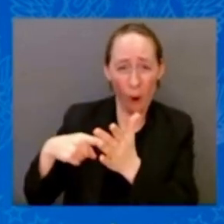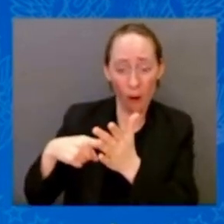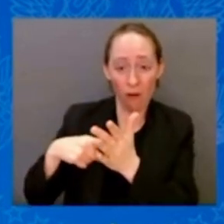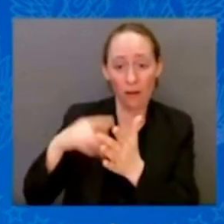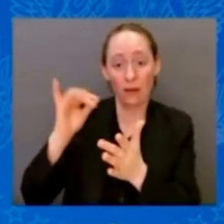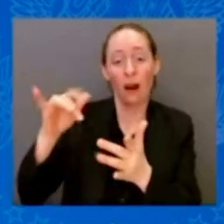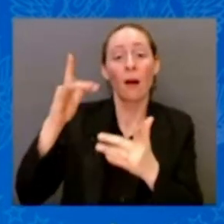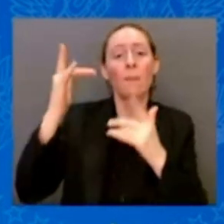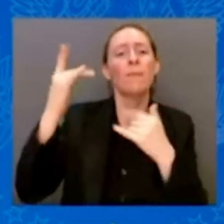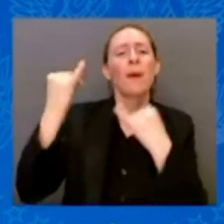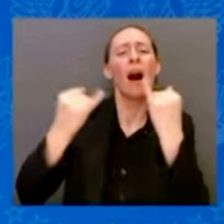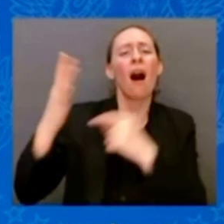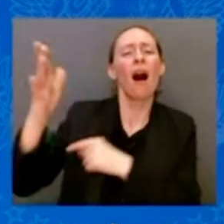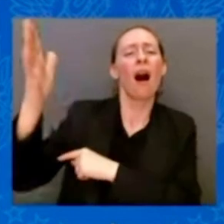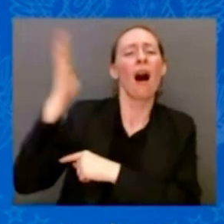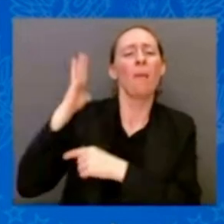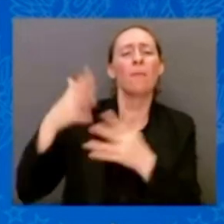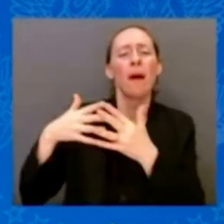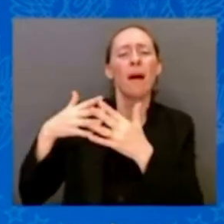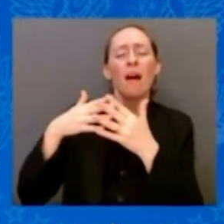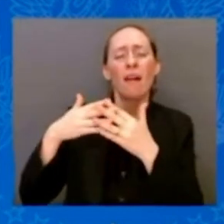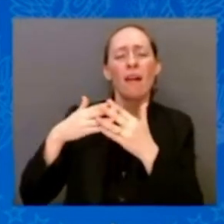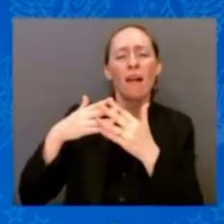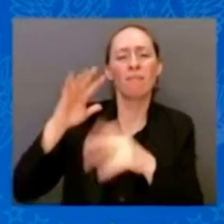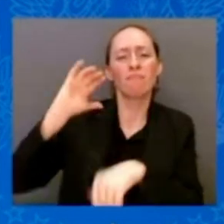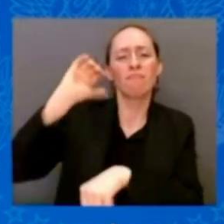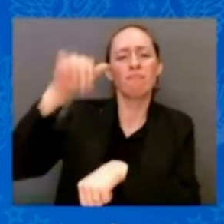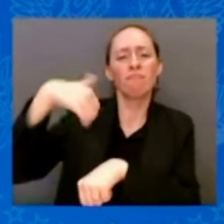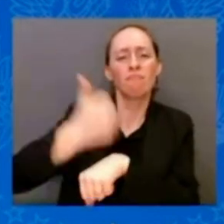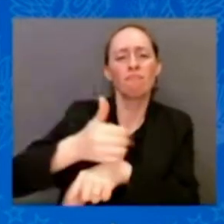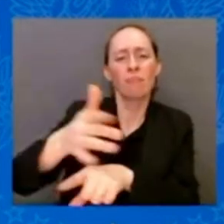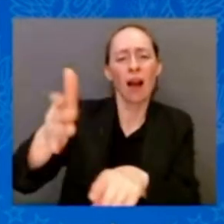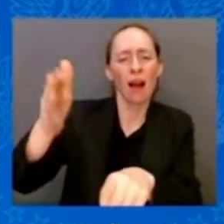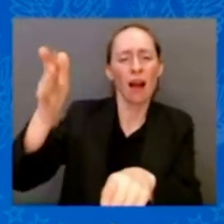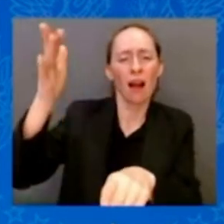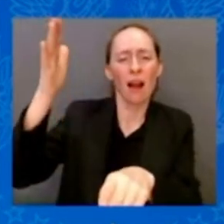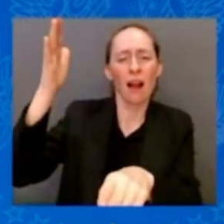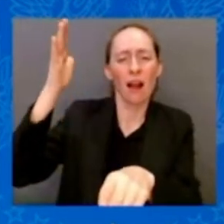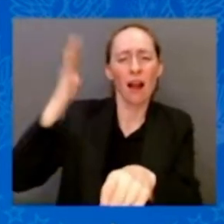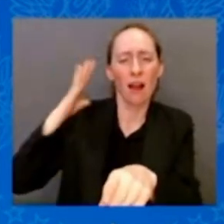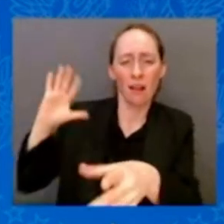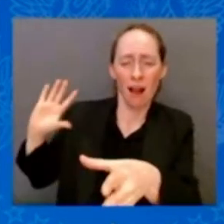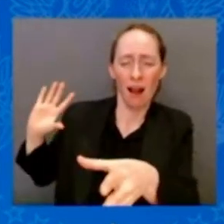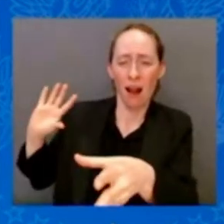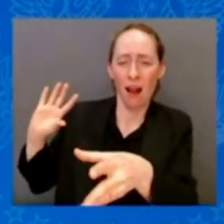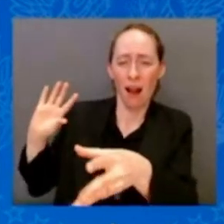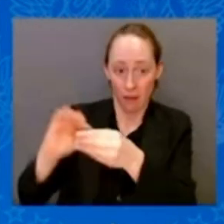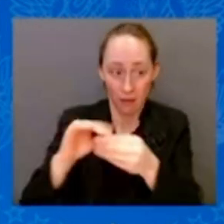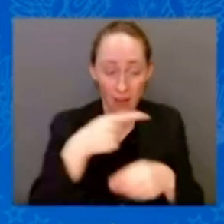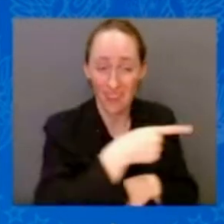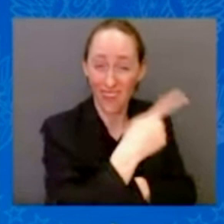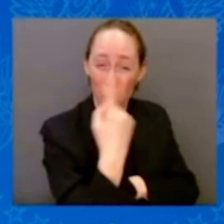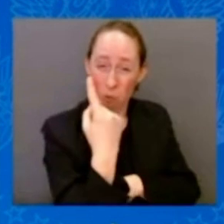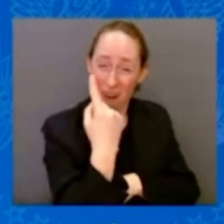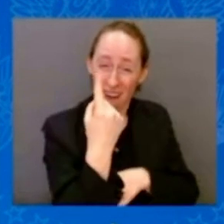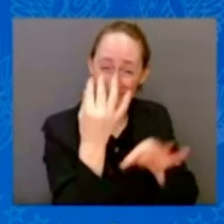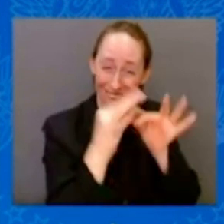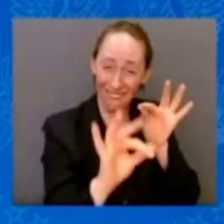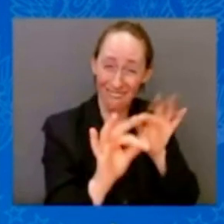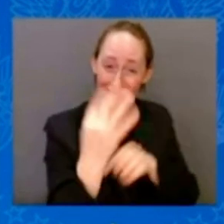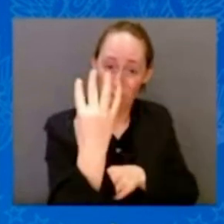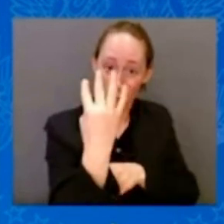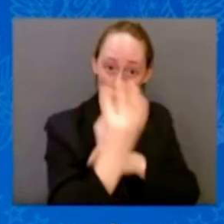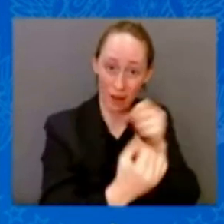Just in four years, he added to that federal debt of over 200 years by 25 percent.